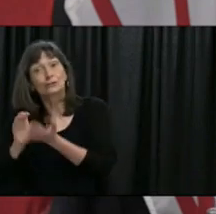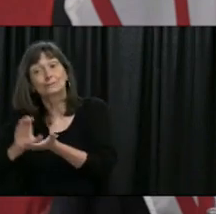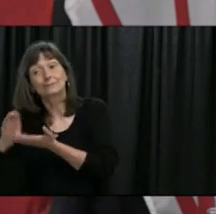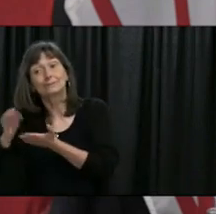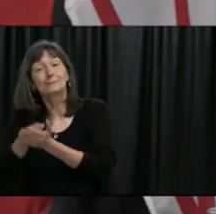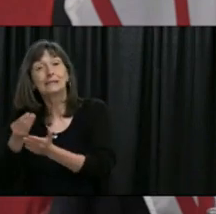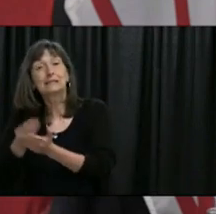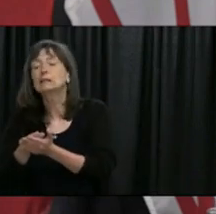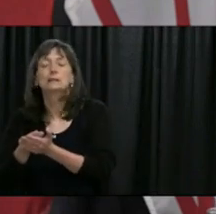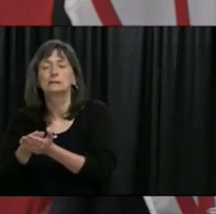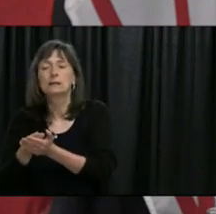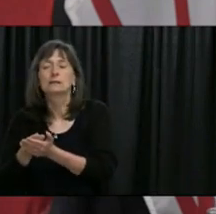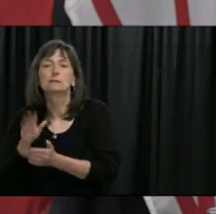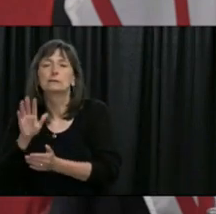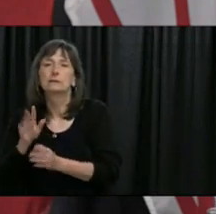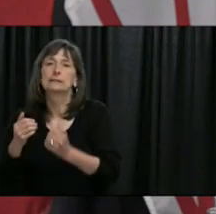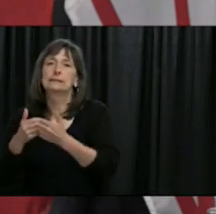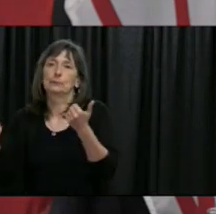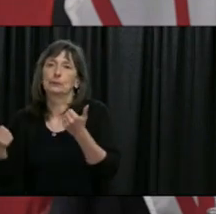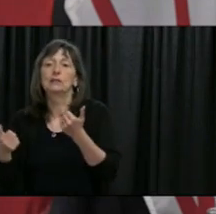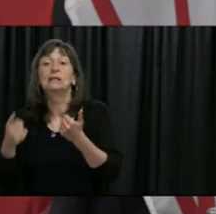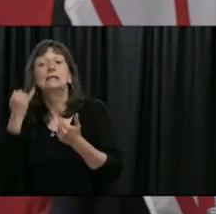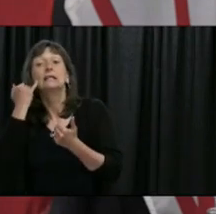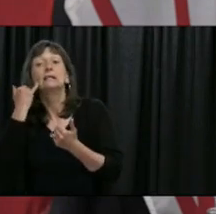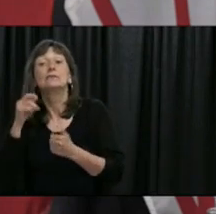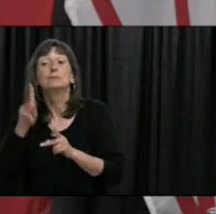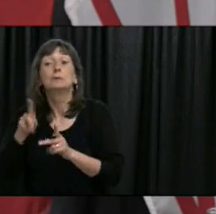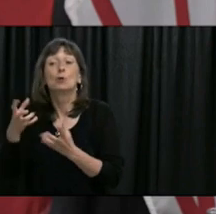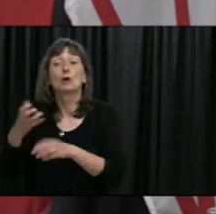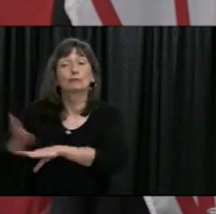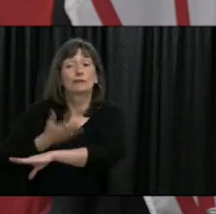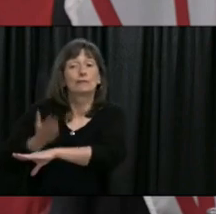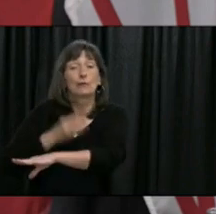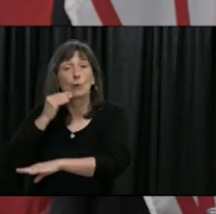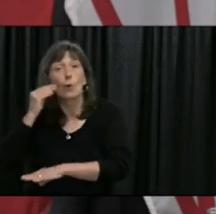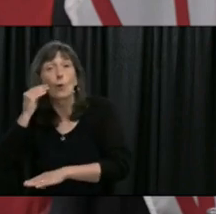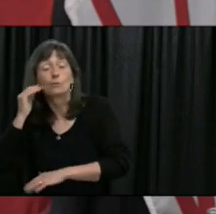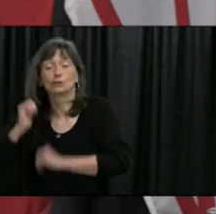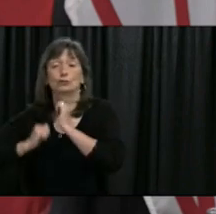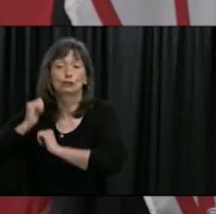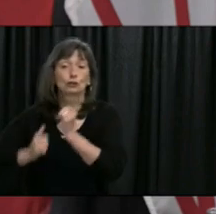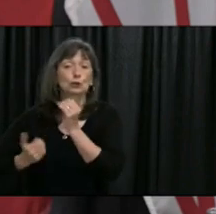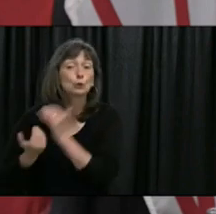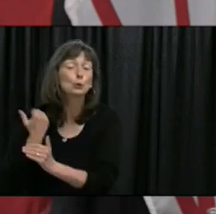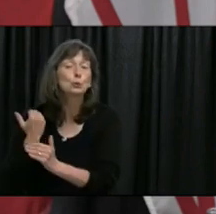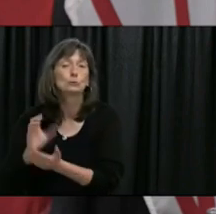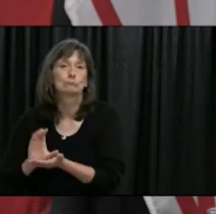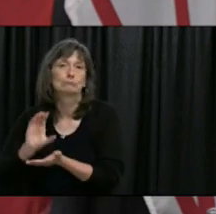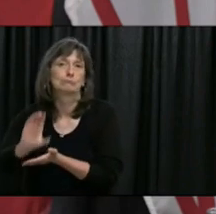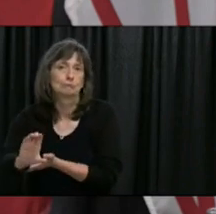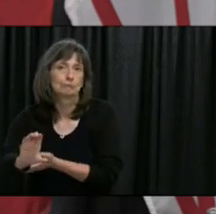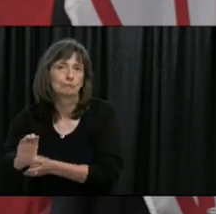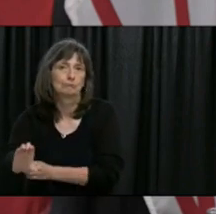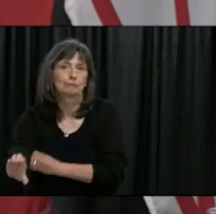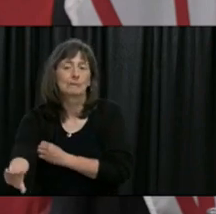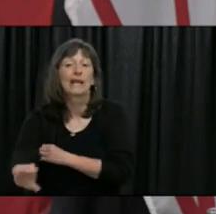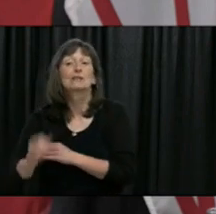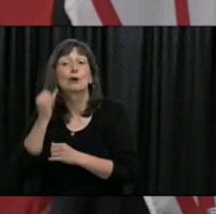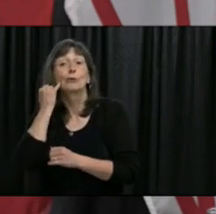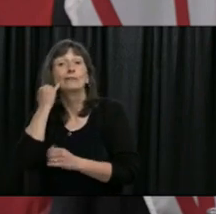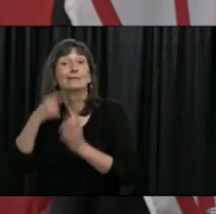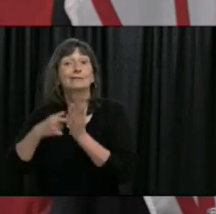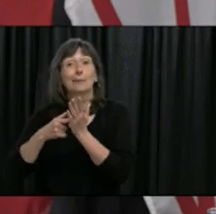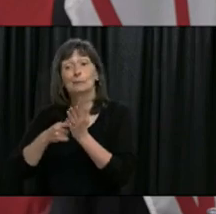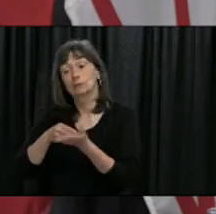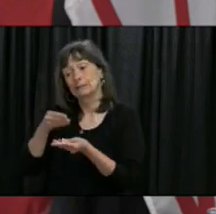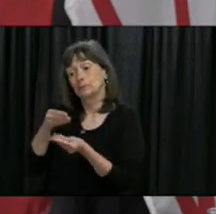property that people would want to spend and invest some of their money in and on a $40,000 expenditure they would get $10